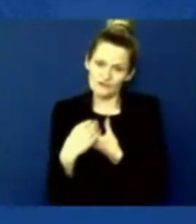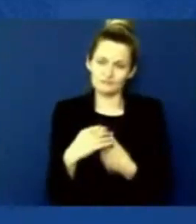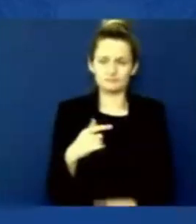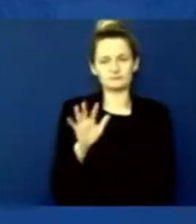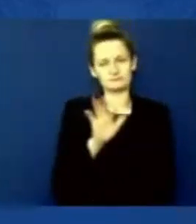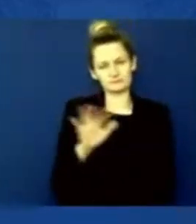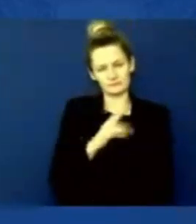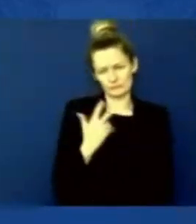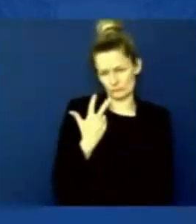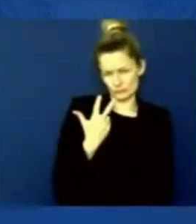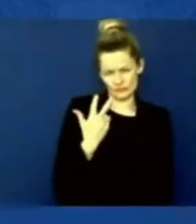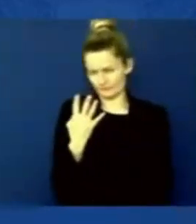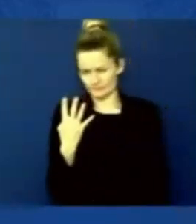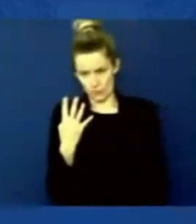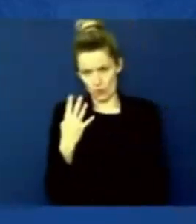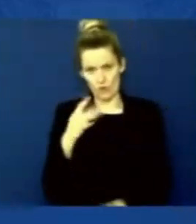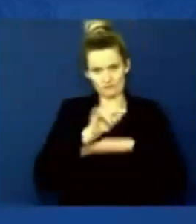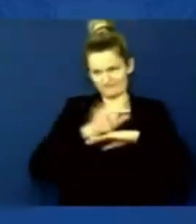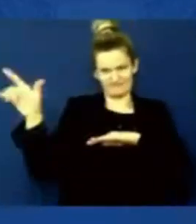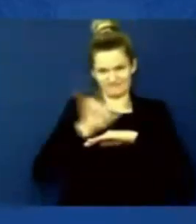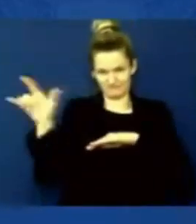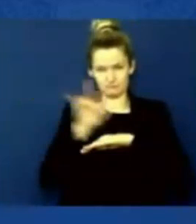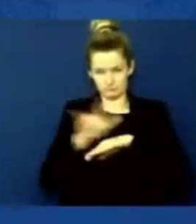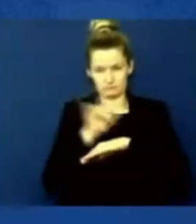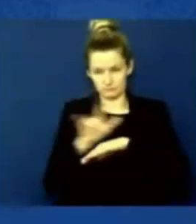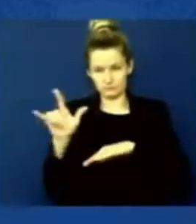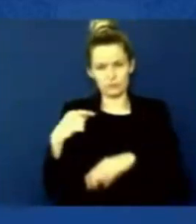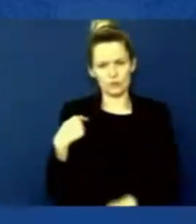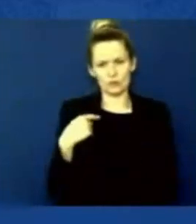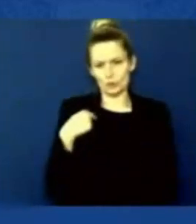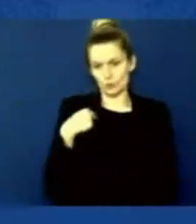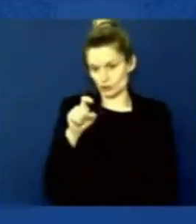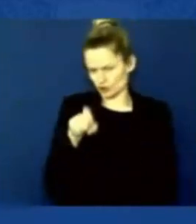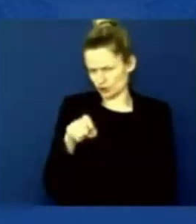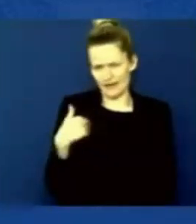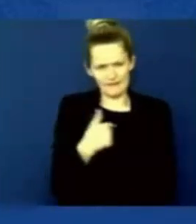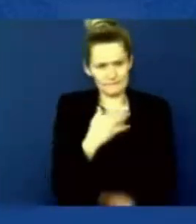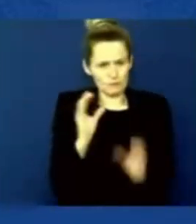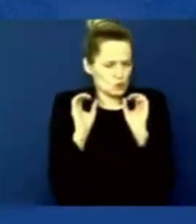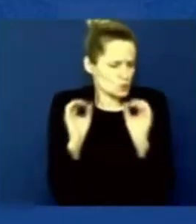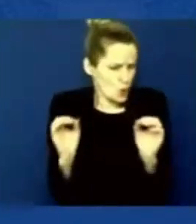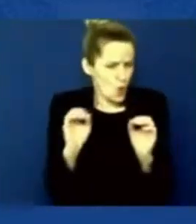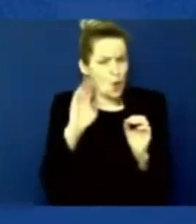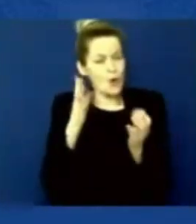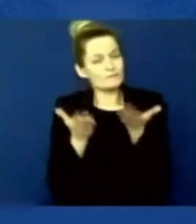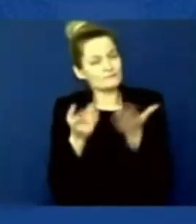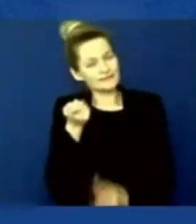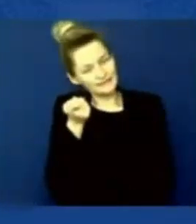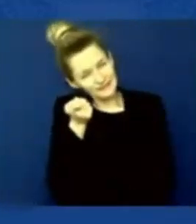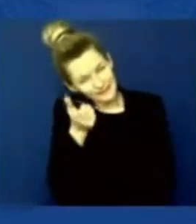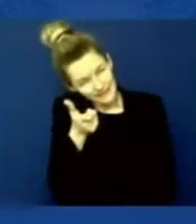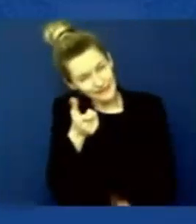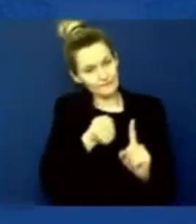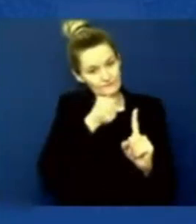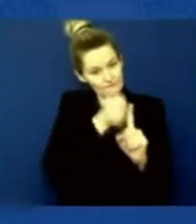fleets of aircraft — so there should be no effect or a minimal effect on commercial air travel. And we'll stay in close coordination with